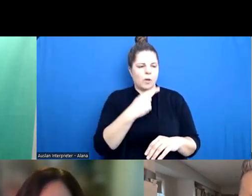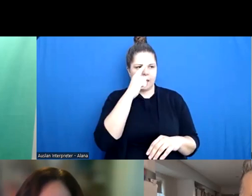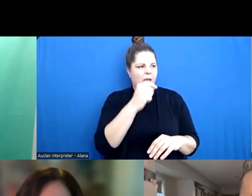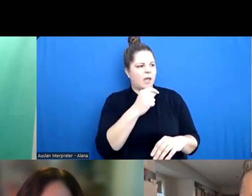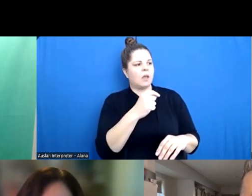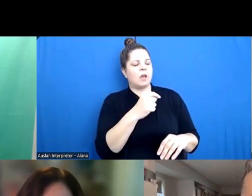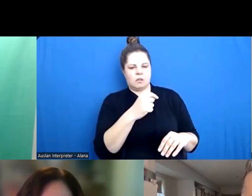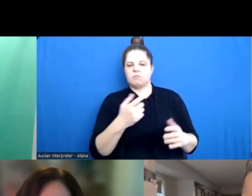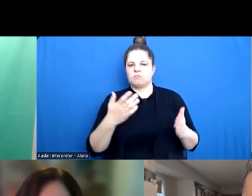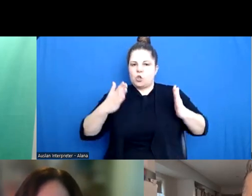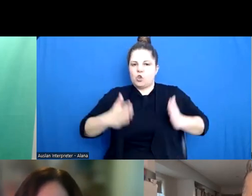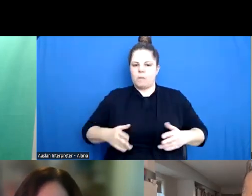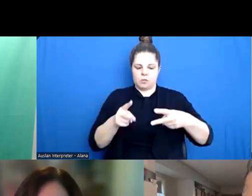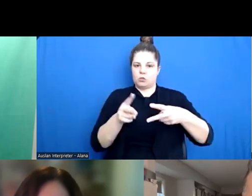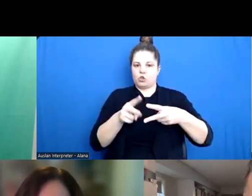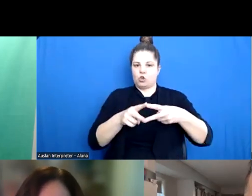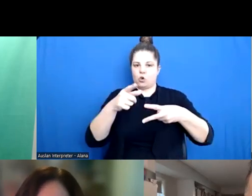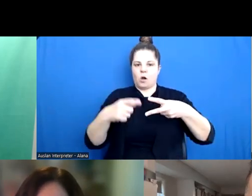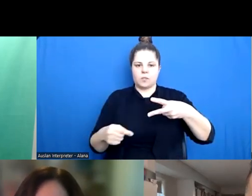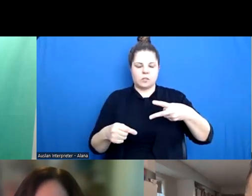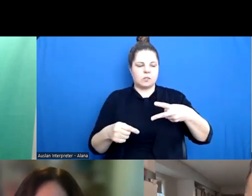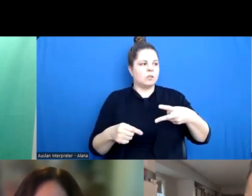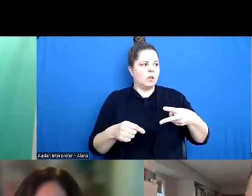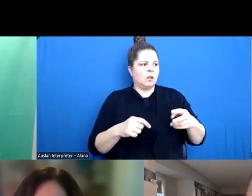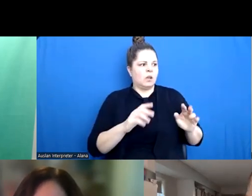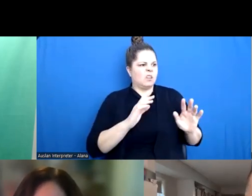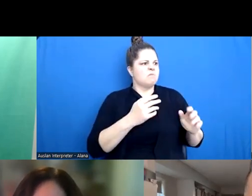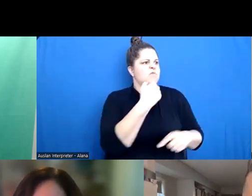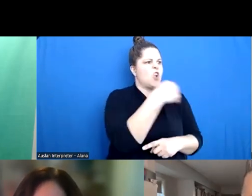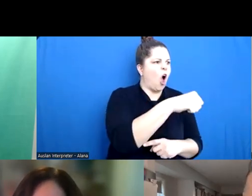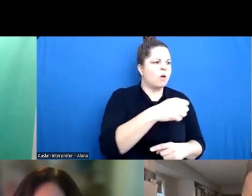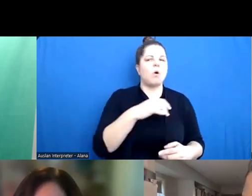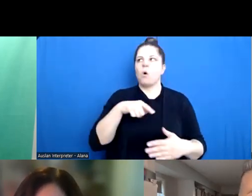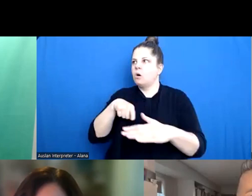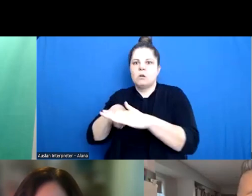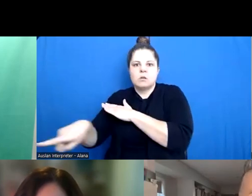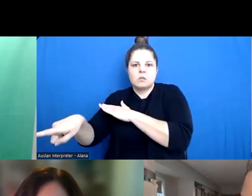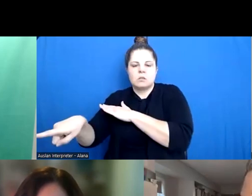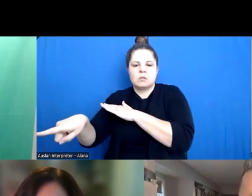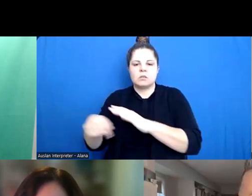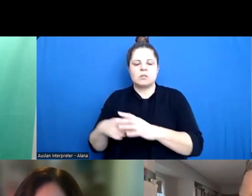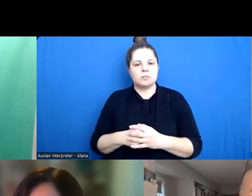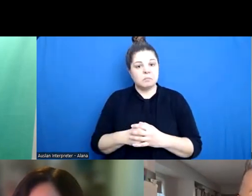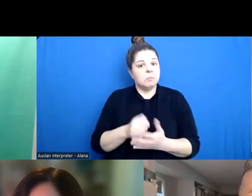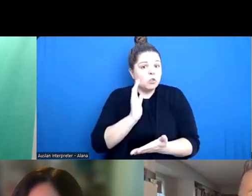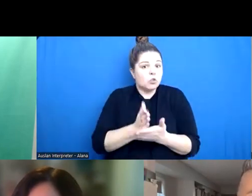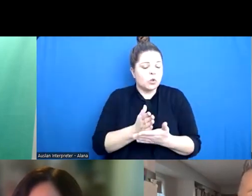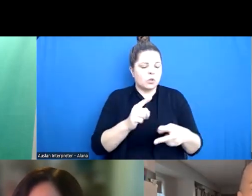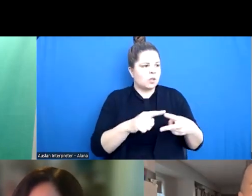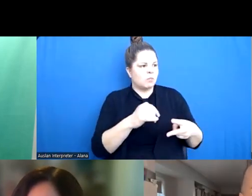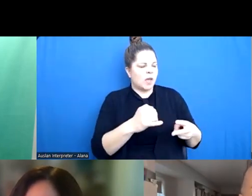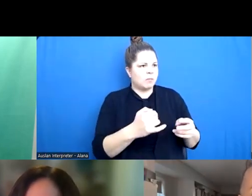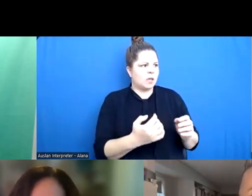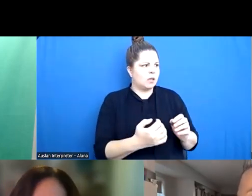that humans have to threat, which are absolutely true. Fight being the need to kind of defend yourself physically and tough, you know, sort of